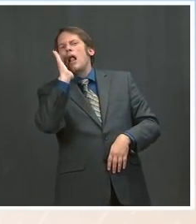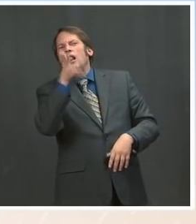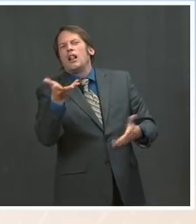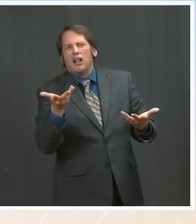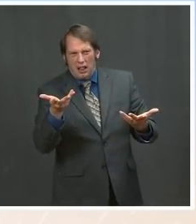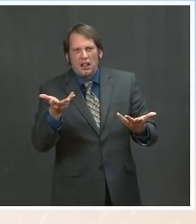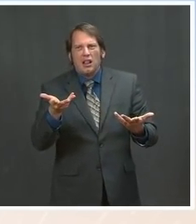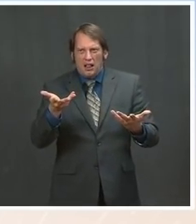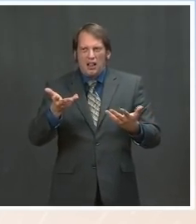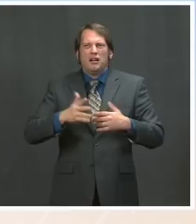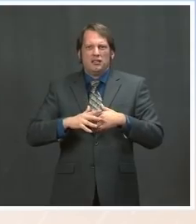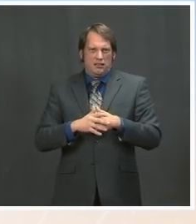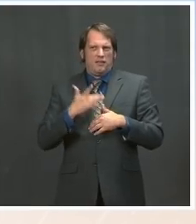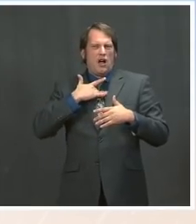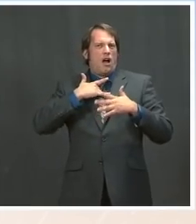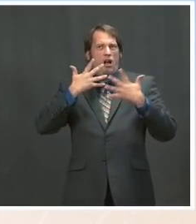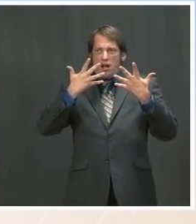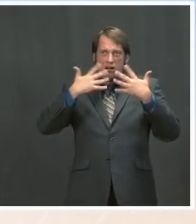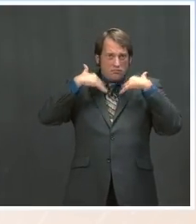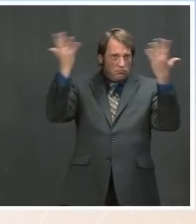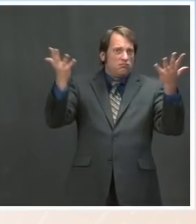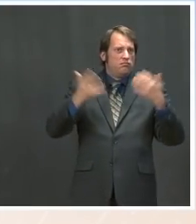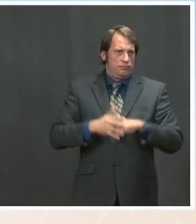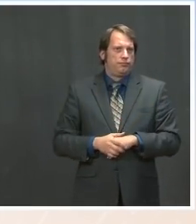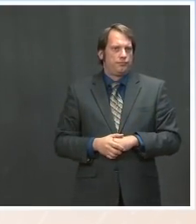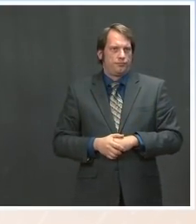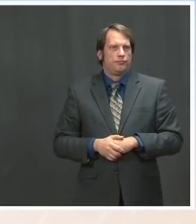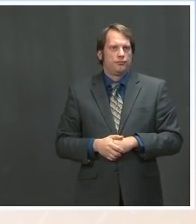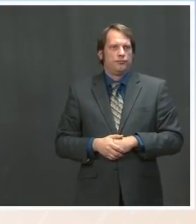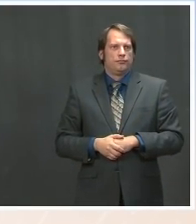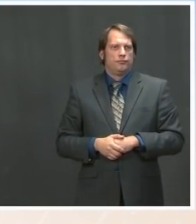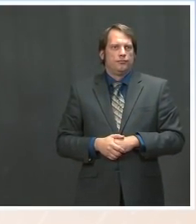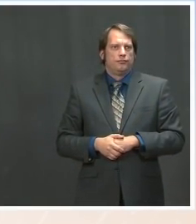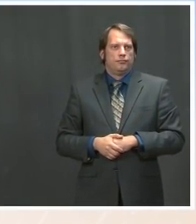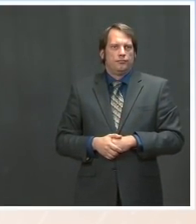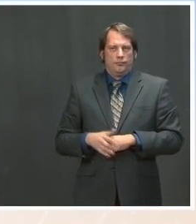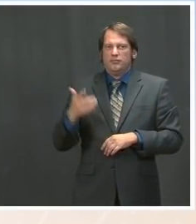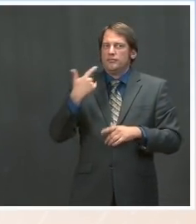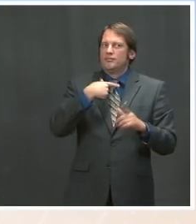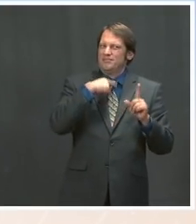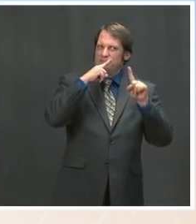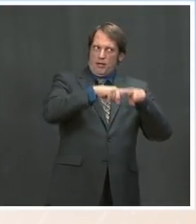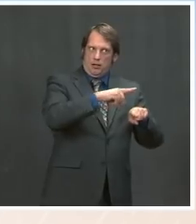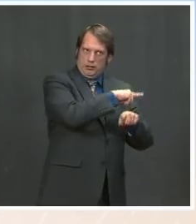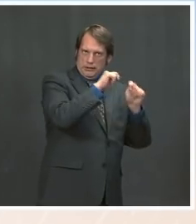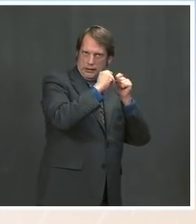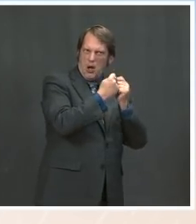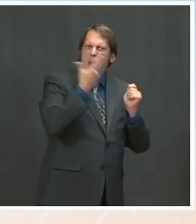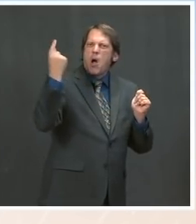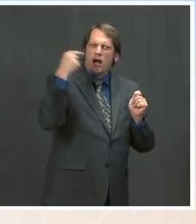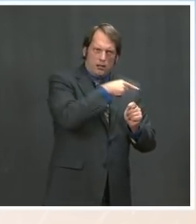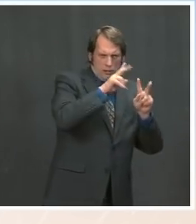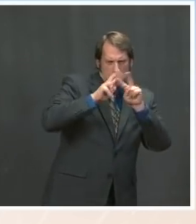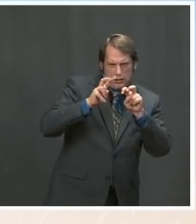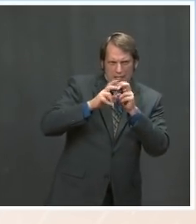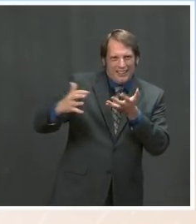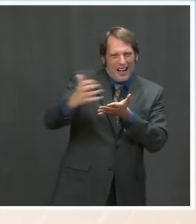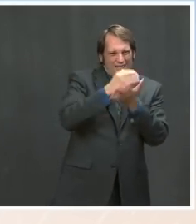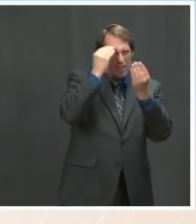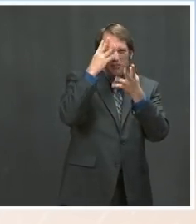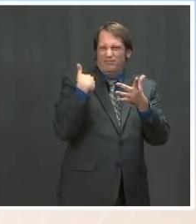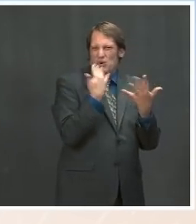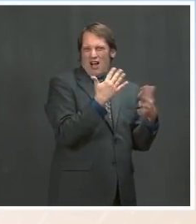provide that to all of you. And we're- our team is currently assessing exactly that. The And then lastly, on the Chauvin trial,